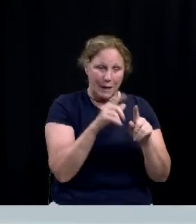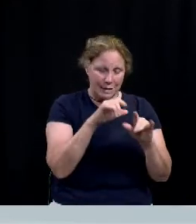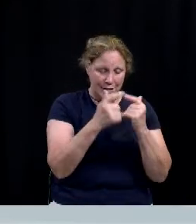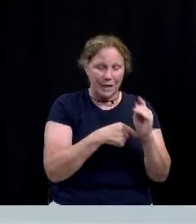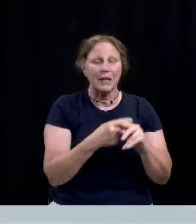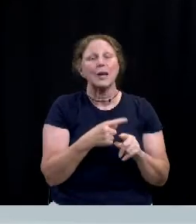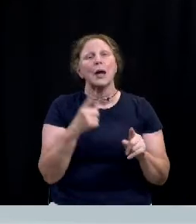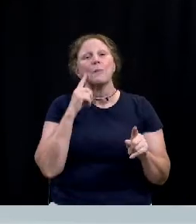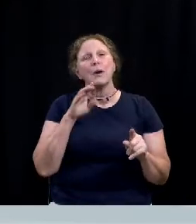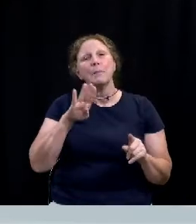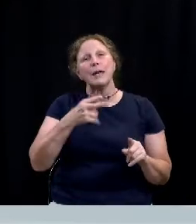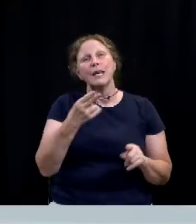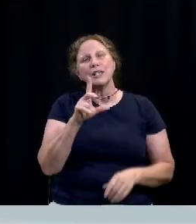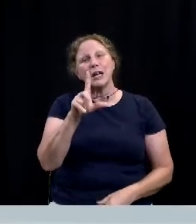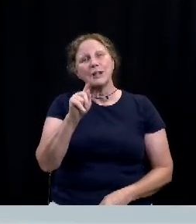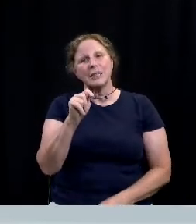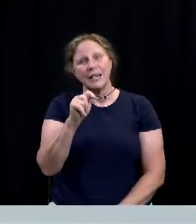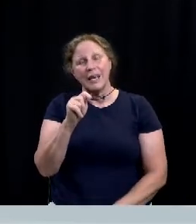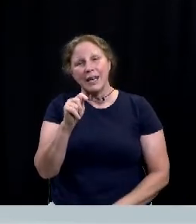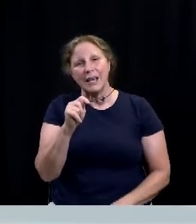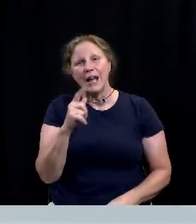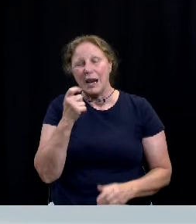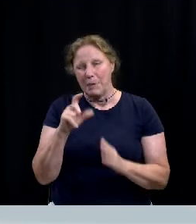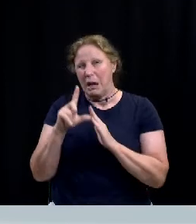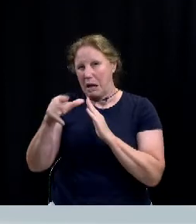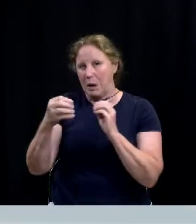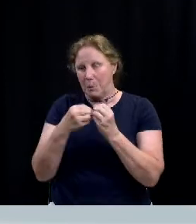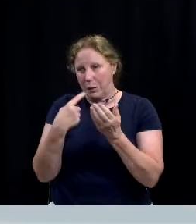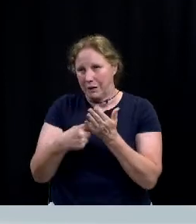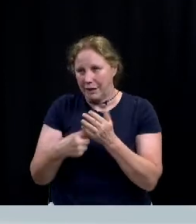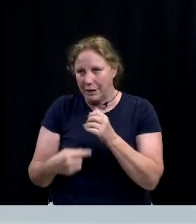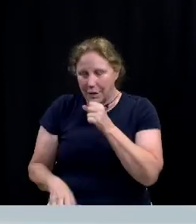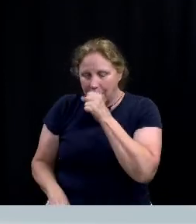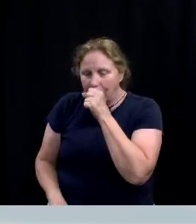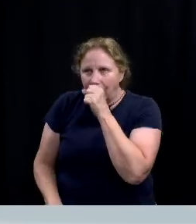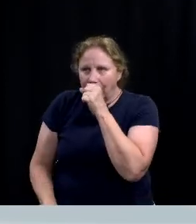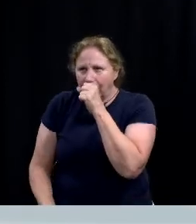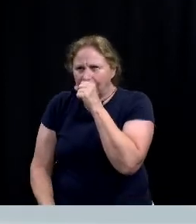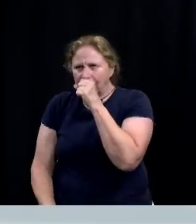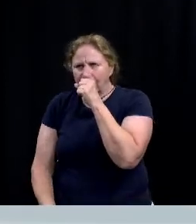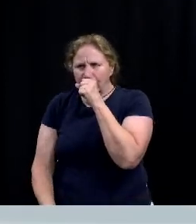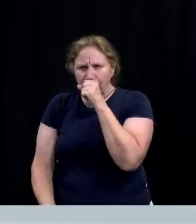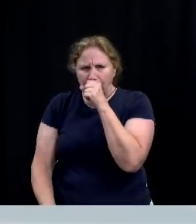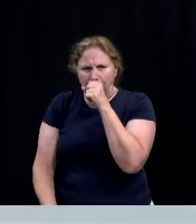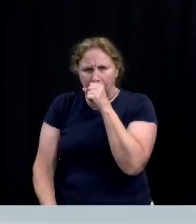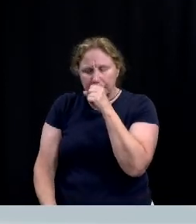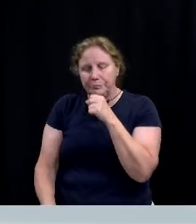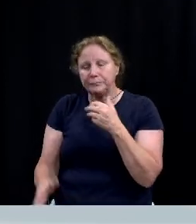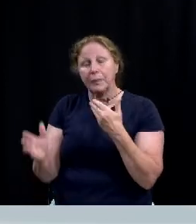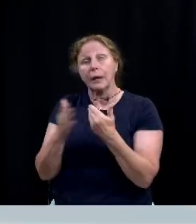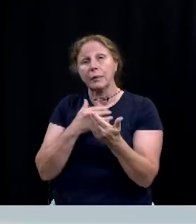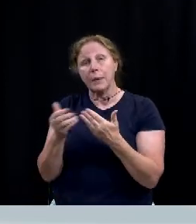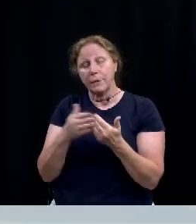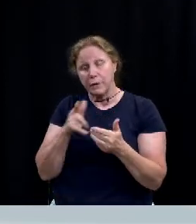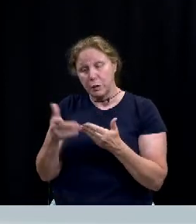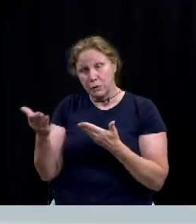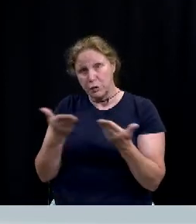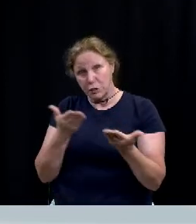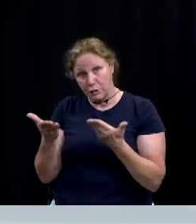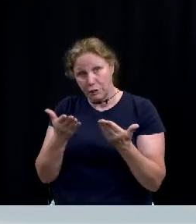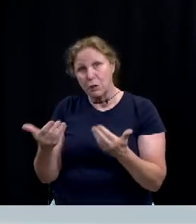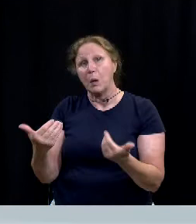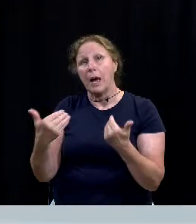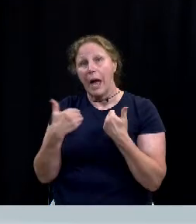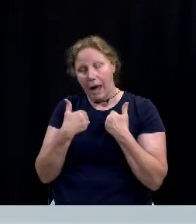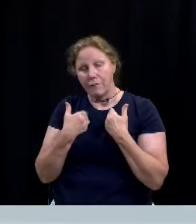born out of the BHLT collaboration a little later in this presentation despite these wide range of services there are an